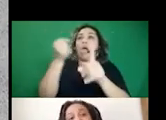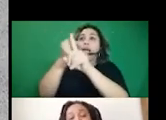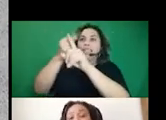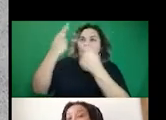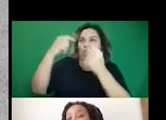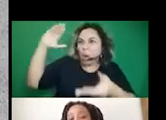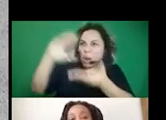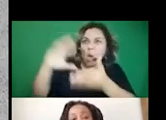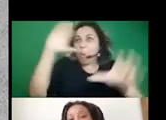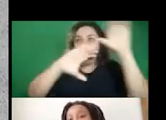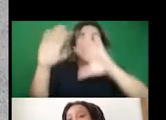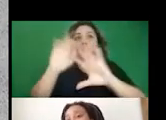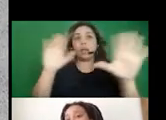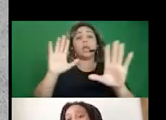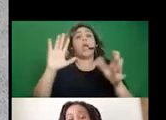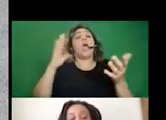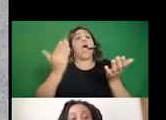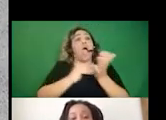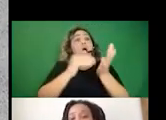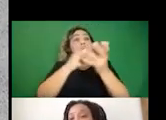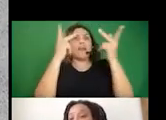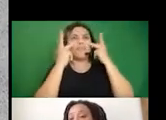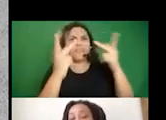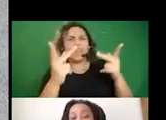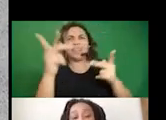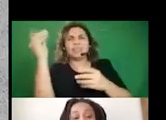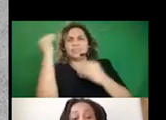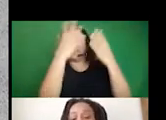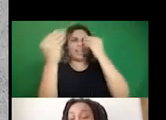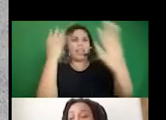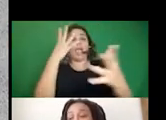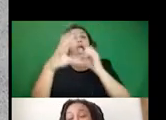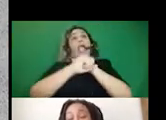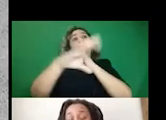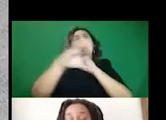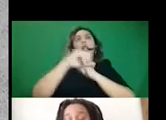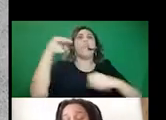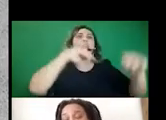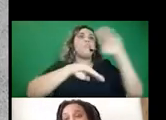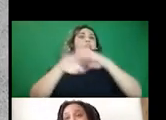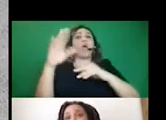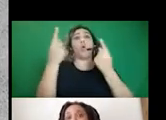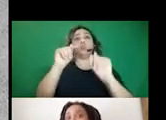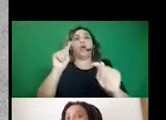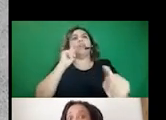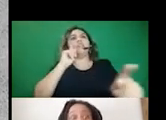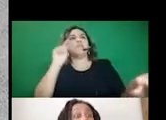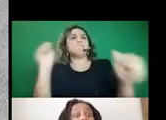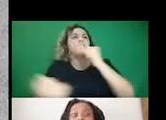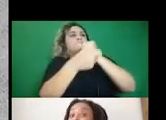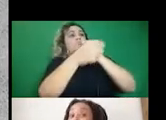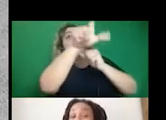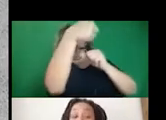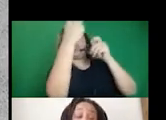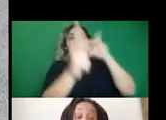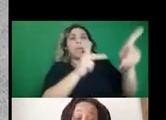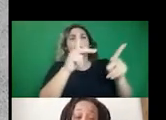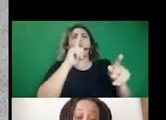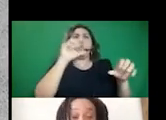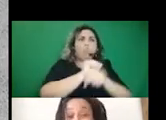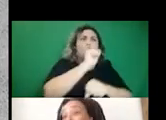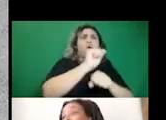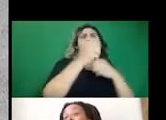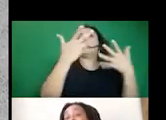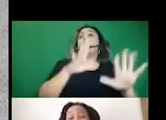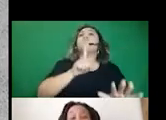to. And so oftentimes when you see these sorts of disinformation campaigns or attacks, you'll see actual